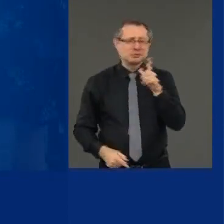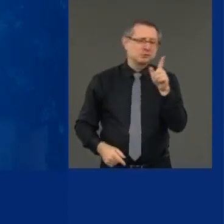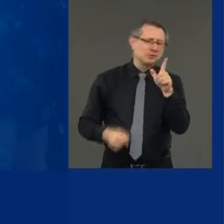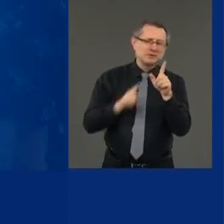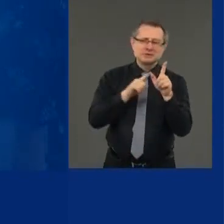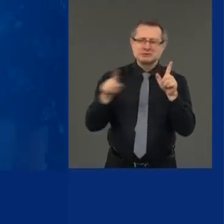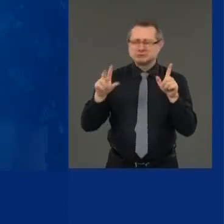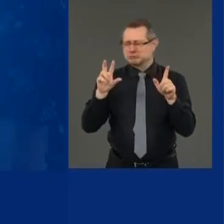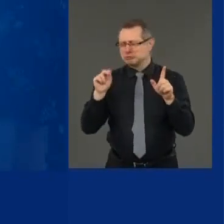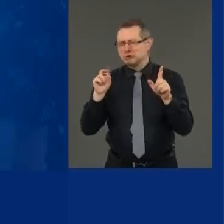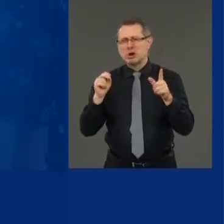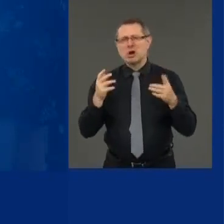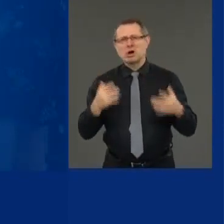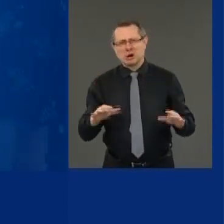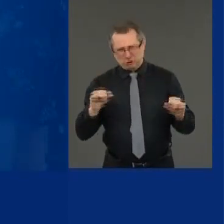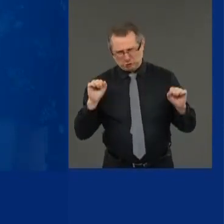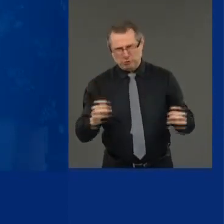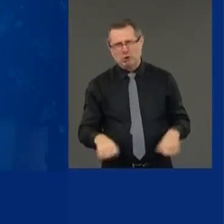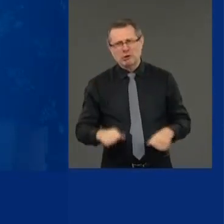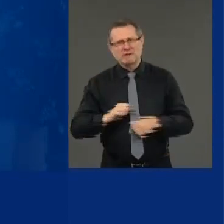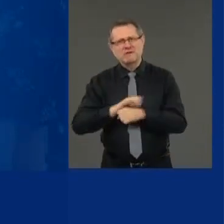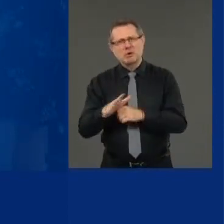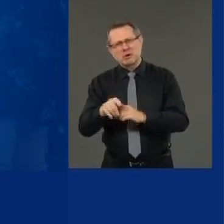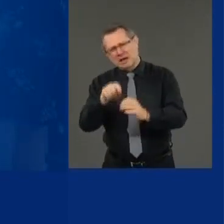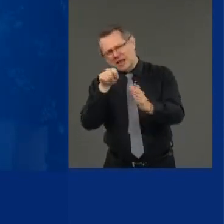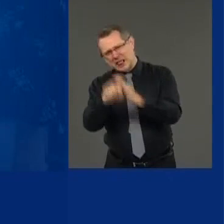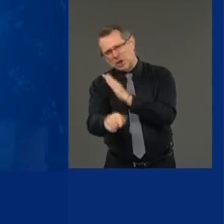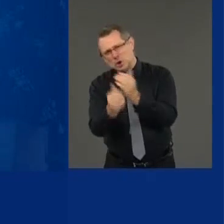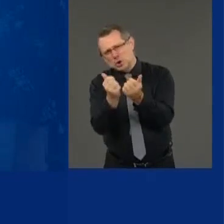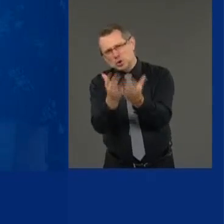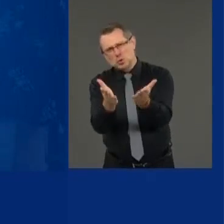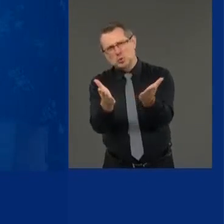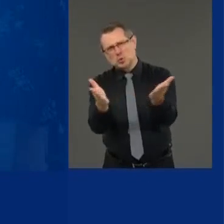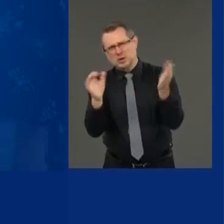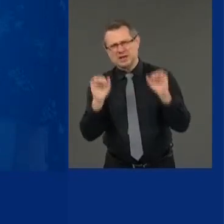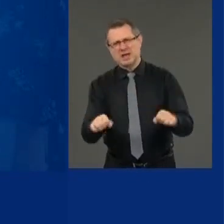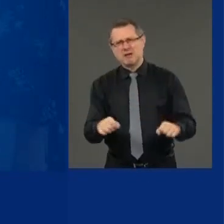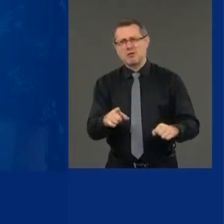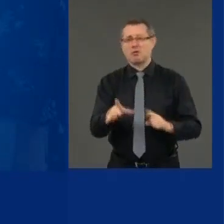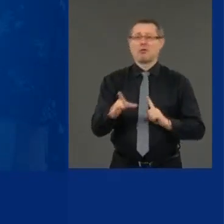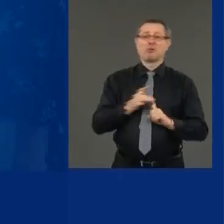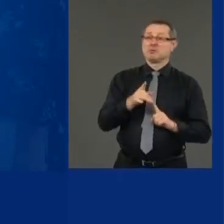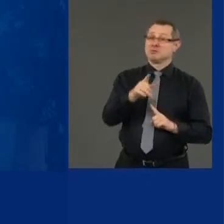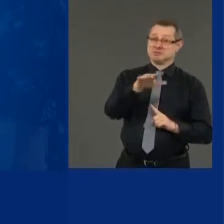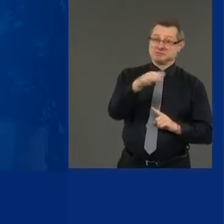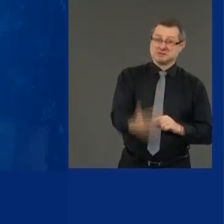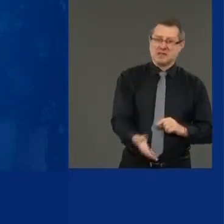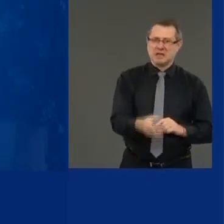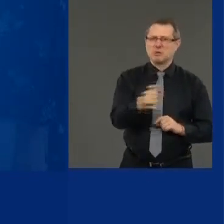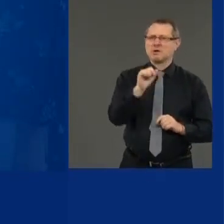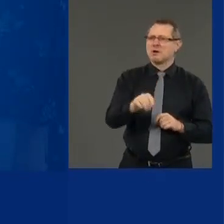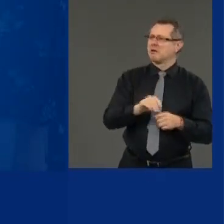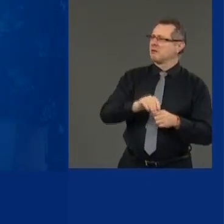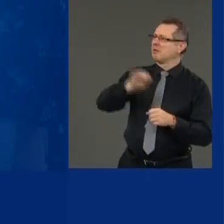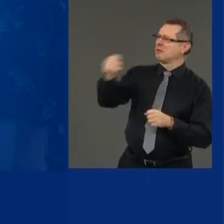And if it doesn't kill you, you can bring it home and give it to someone inadvertently and it can kill them.